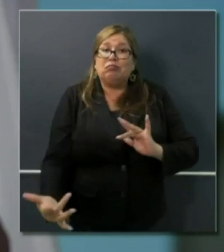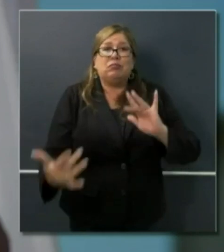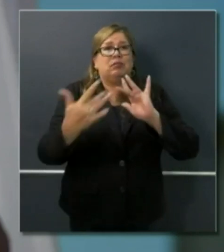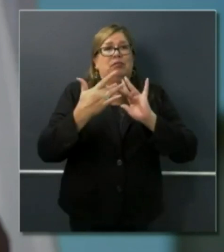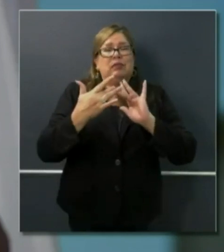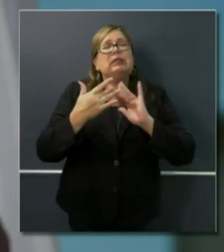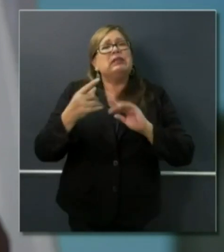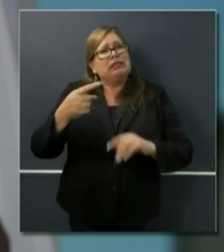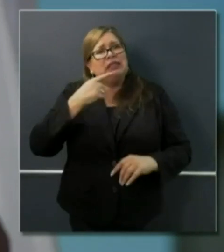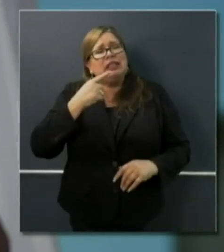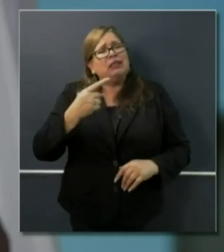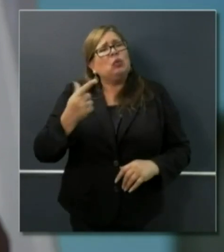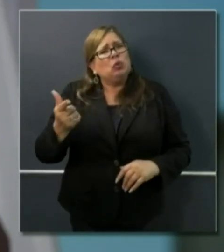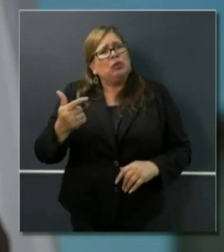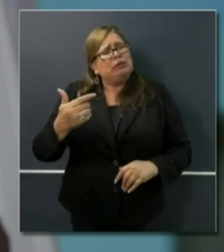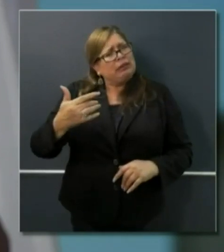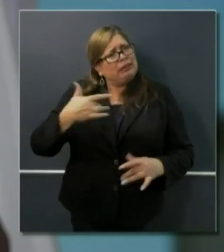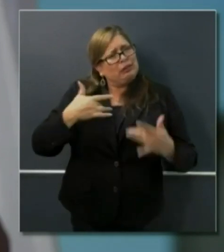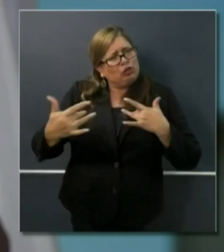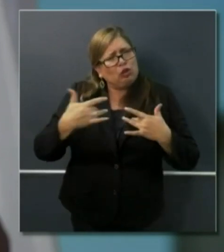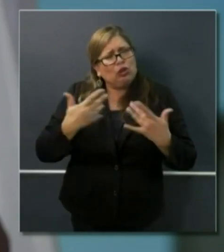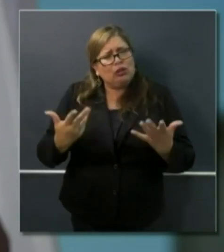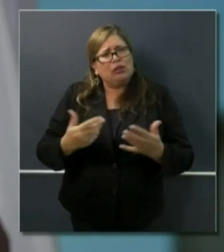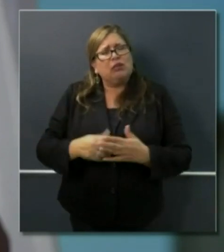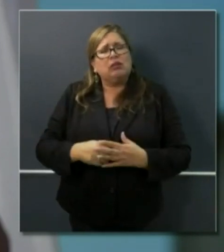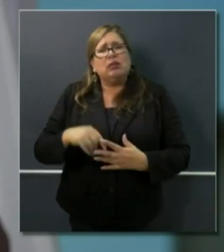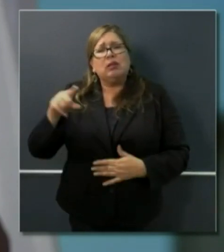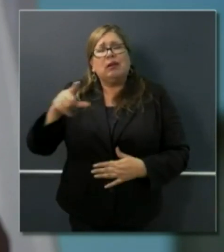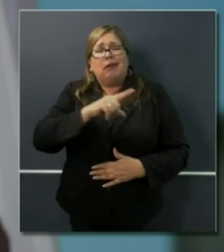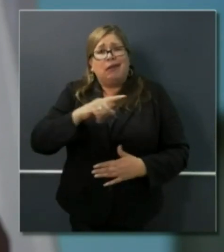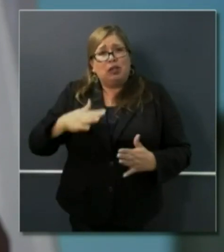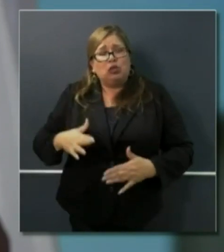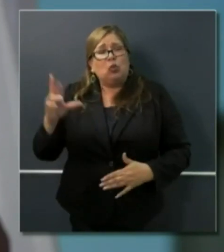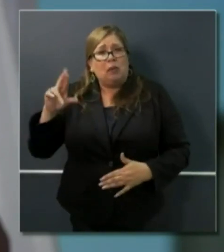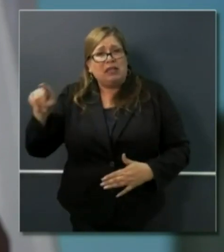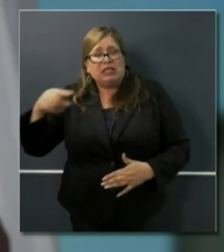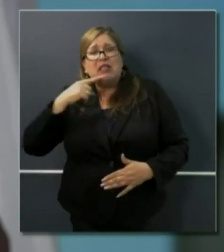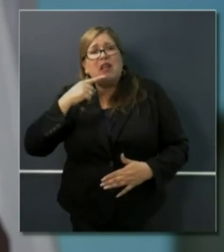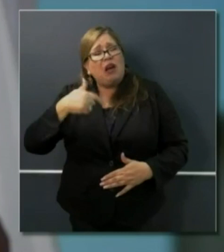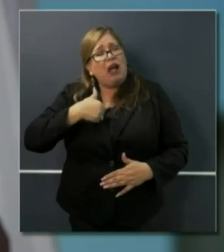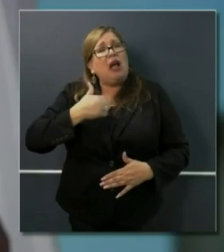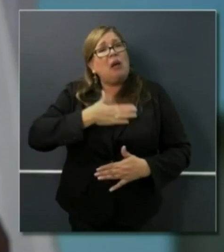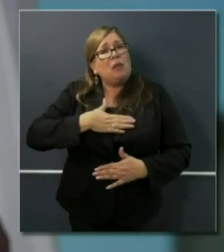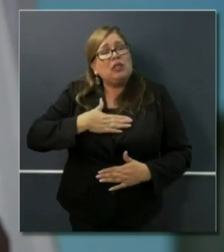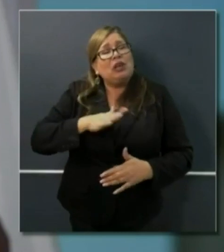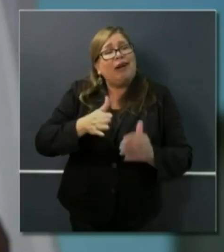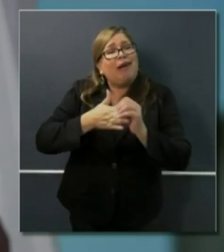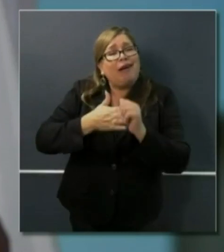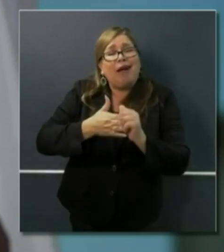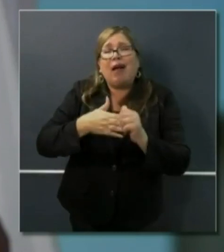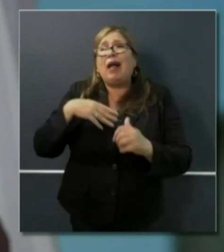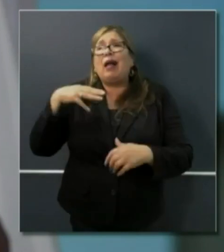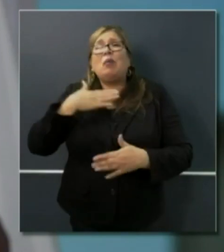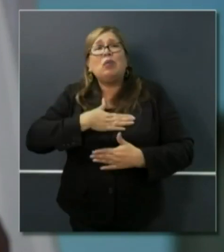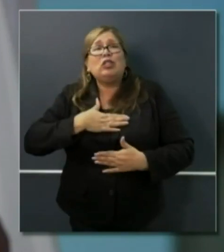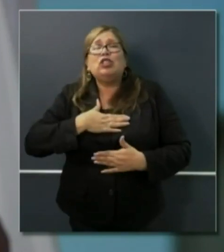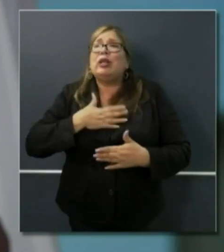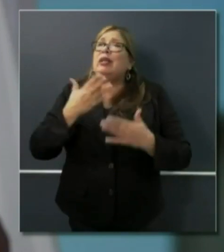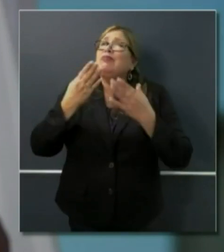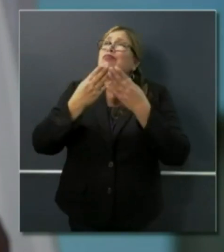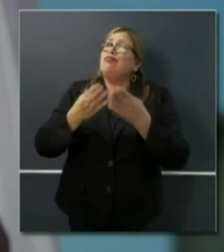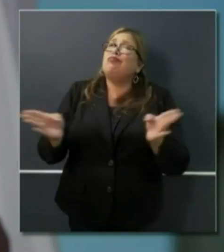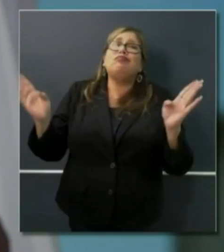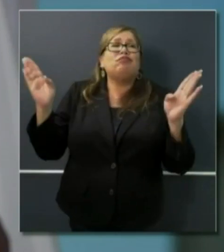expressed concern in this respect, said, I appreciate the guidelines, broad strokes. I'm worried about the tracing